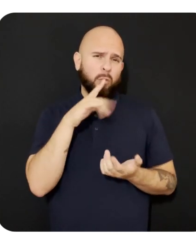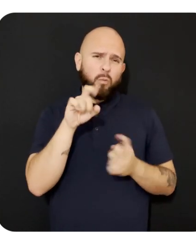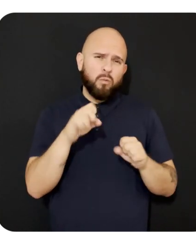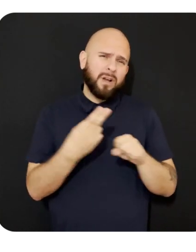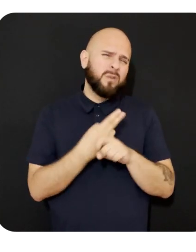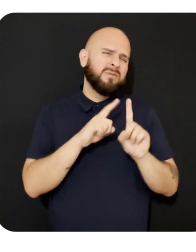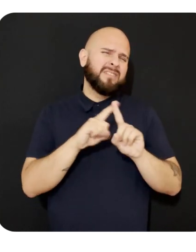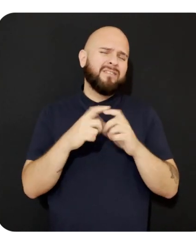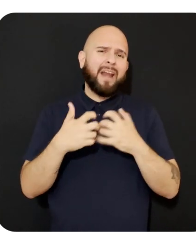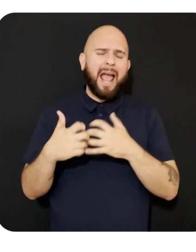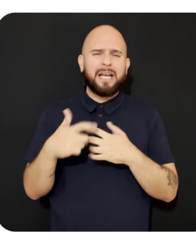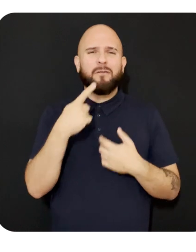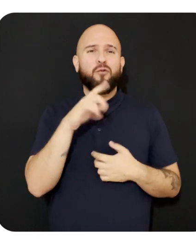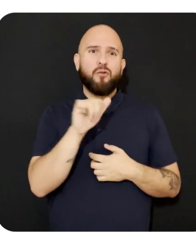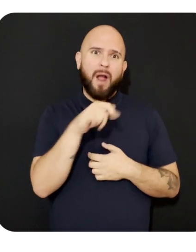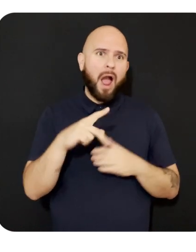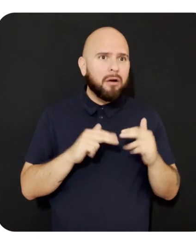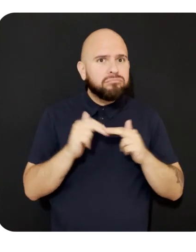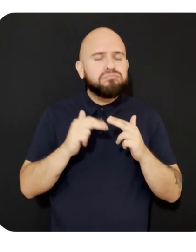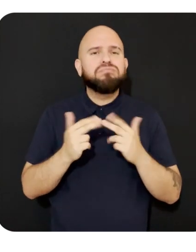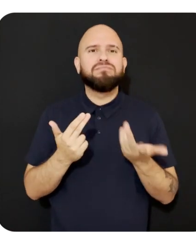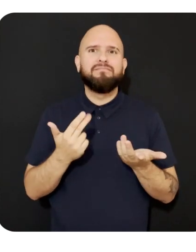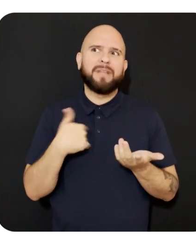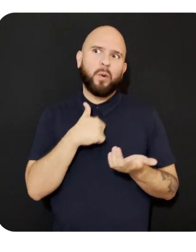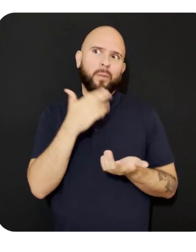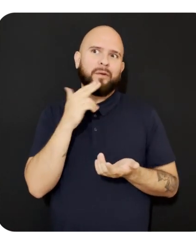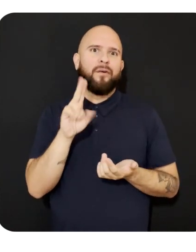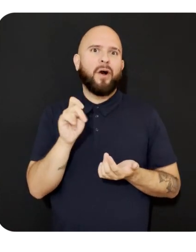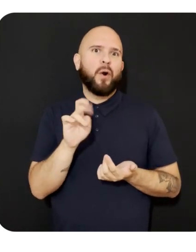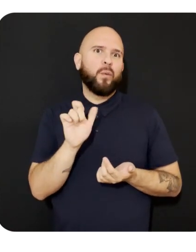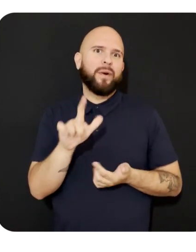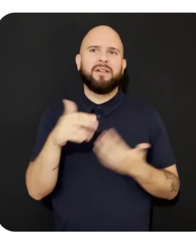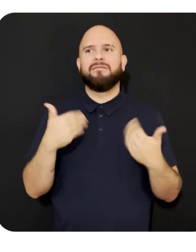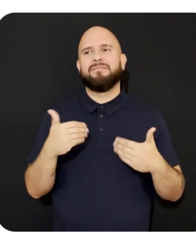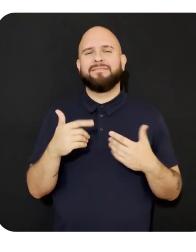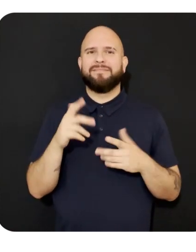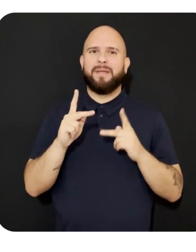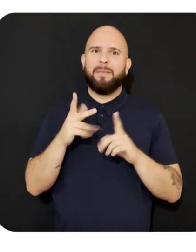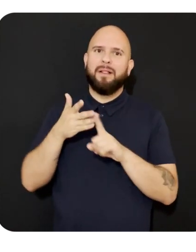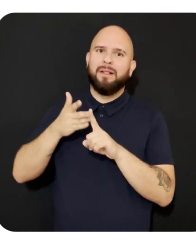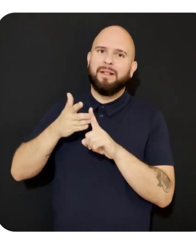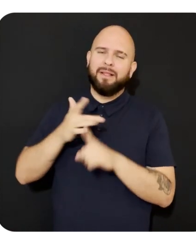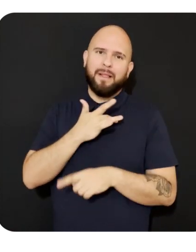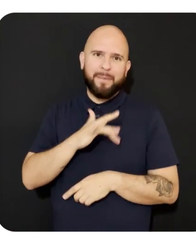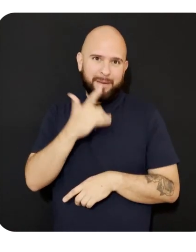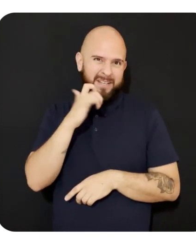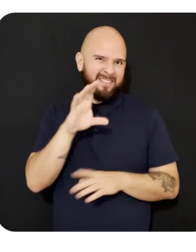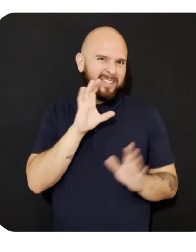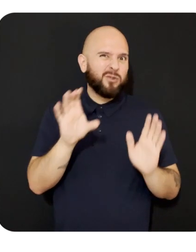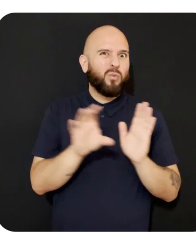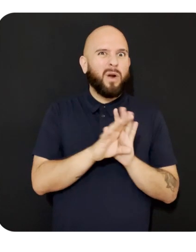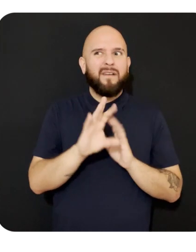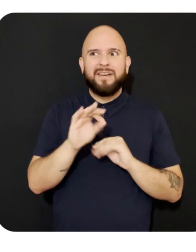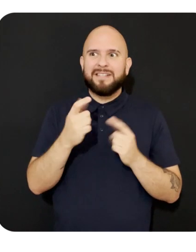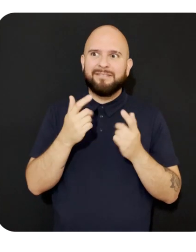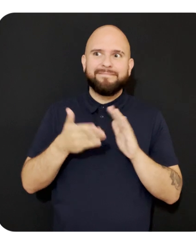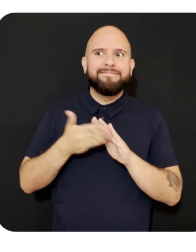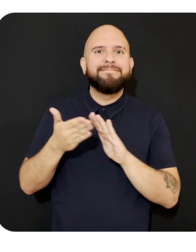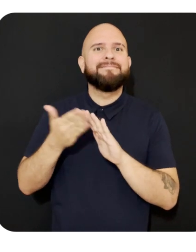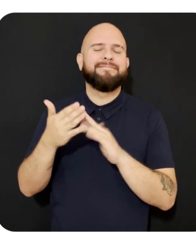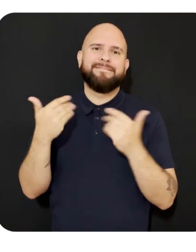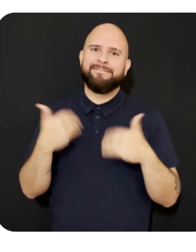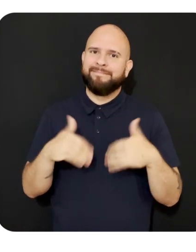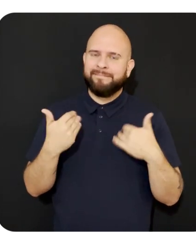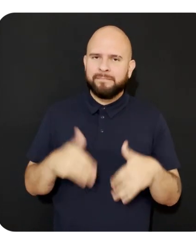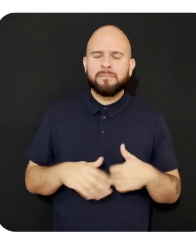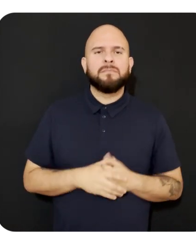app, with Unreal Engine being a leading choice for its exceptional graphics and performance capabilities. We heard